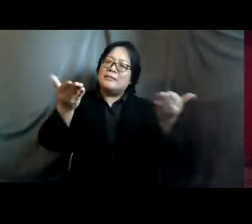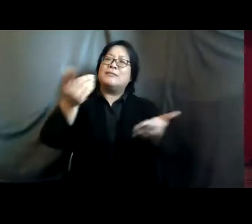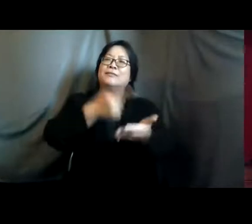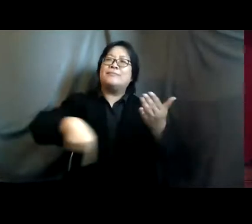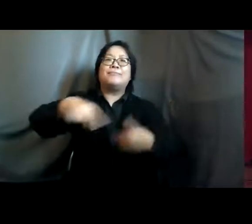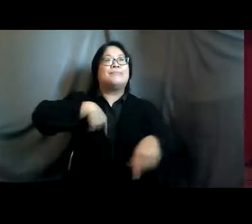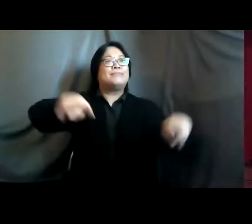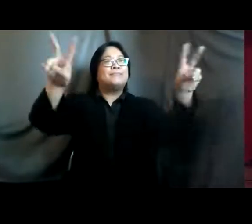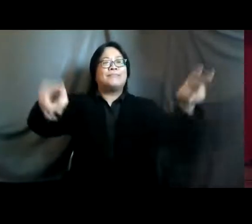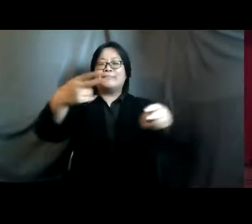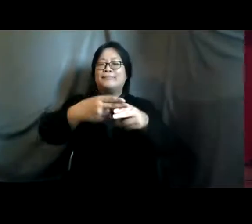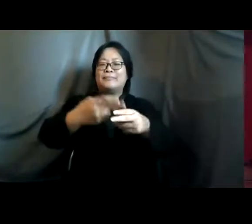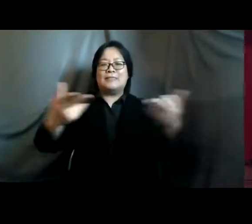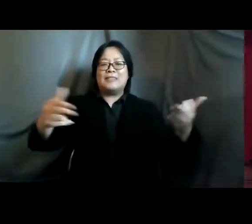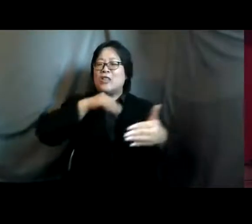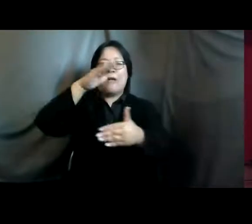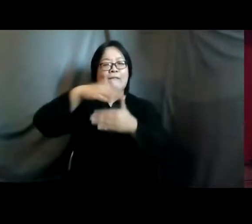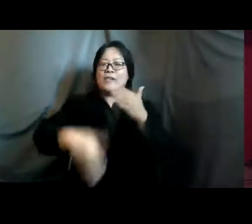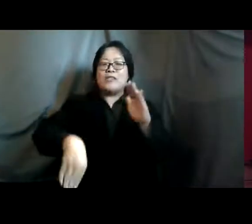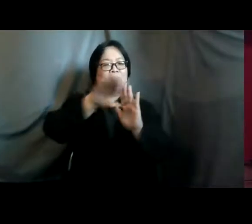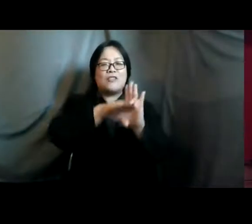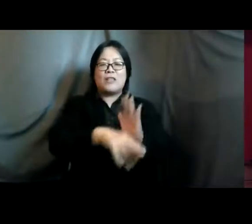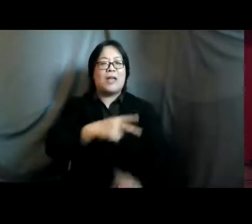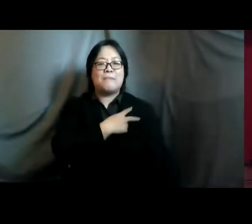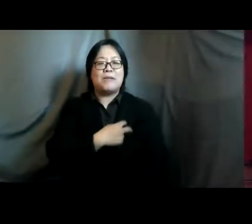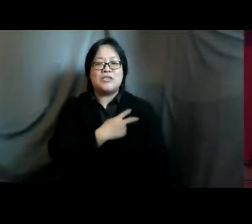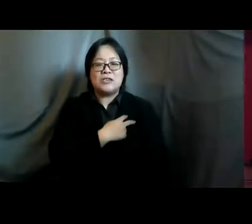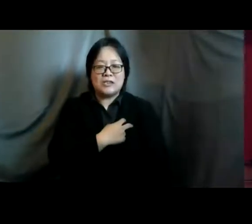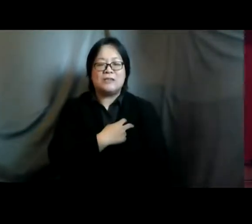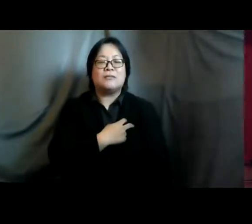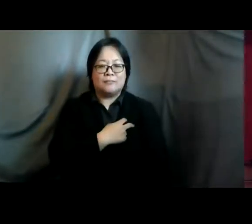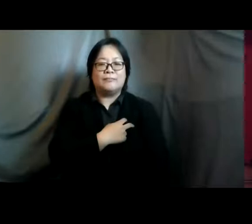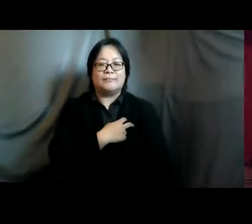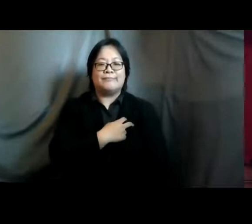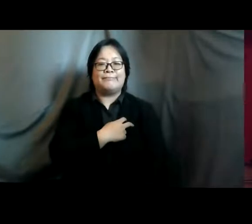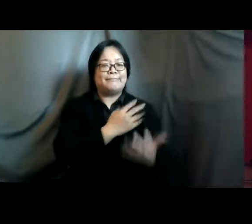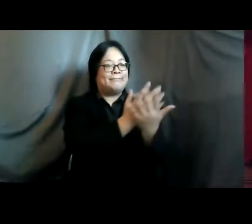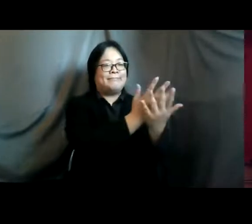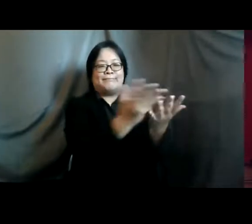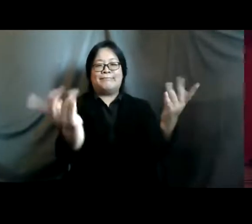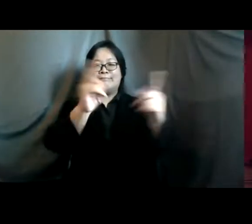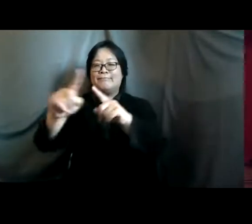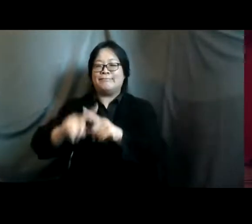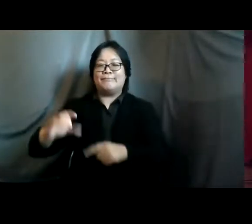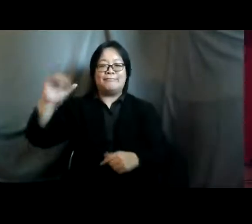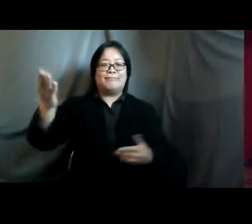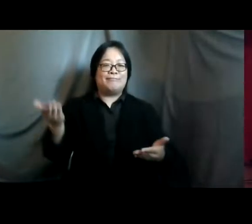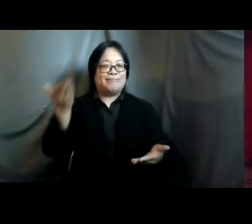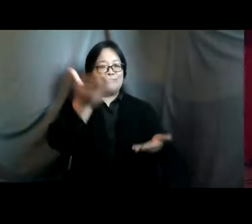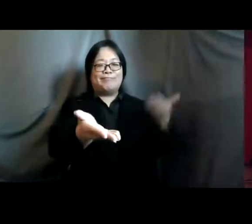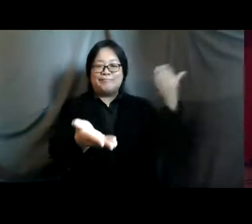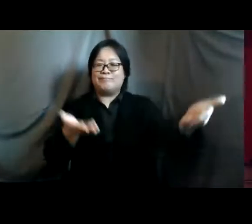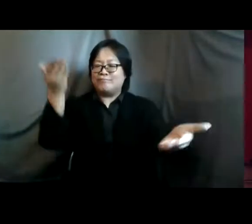there's the unfinished agenda of beijing right so across all of the different action coalitions have been proposed we can see that you know